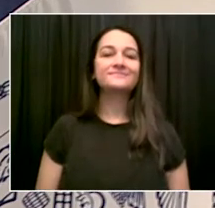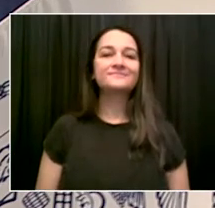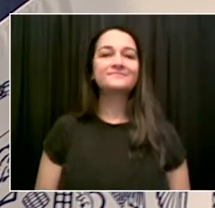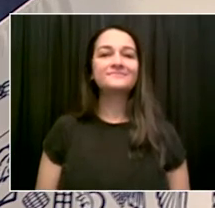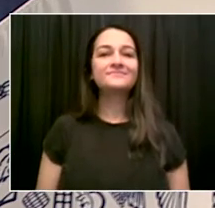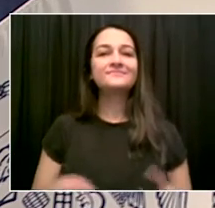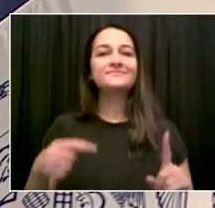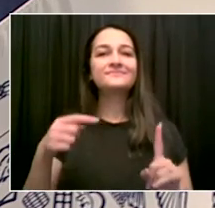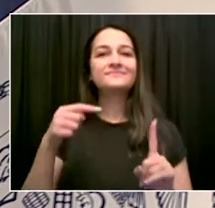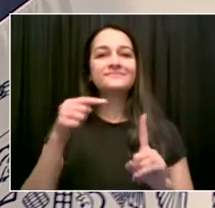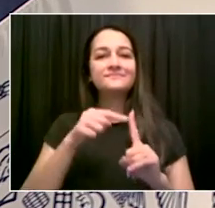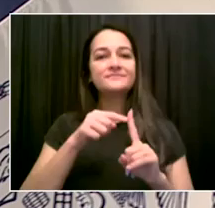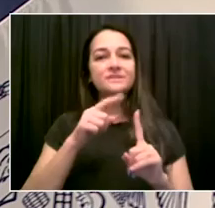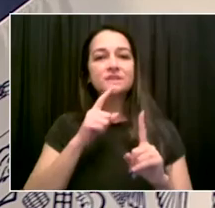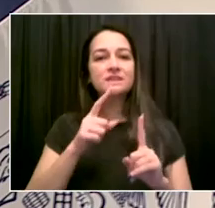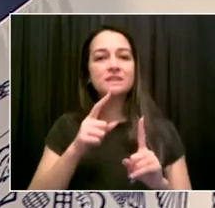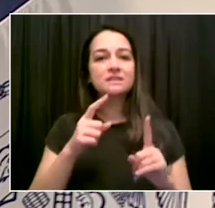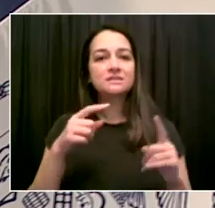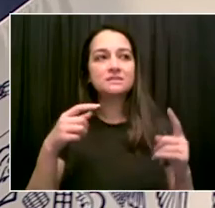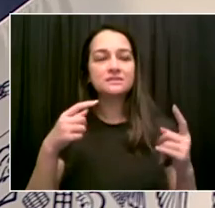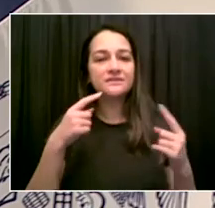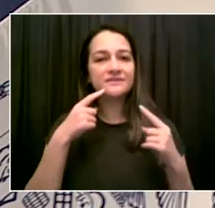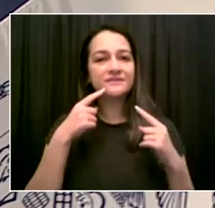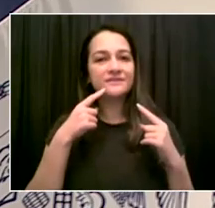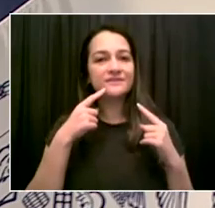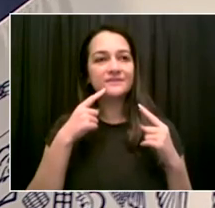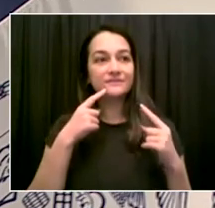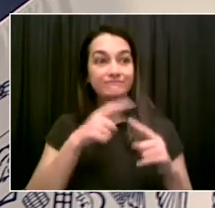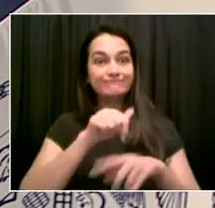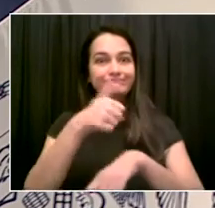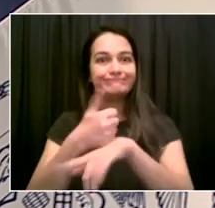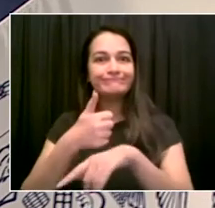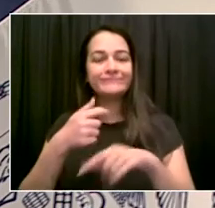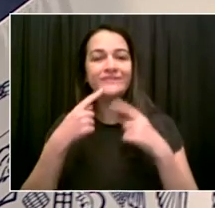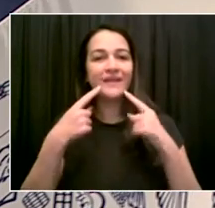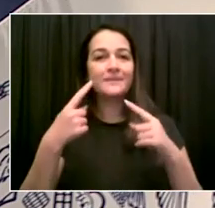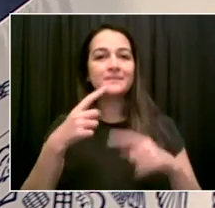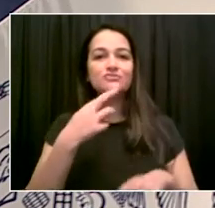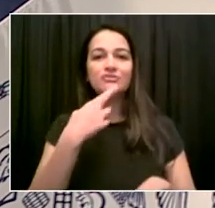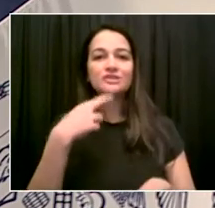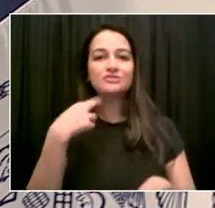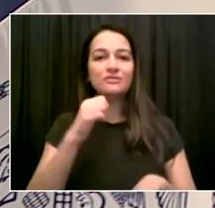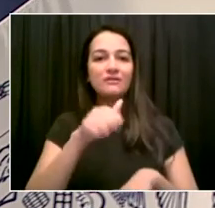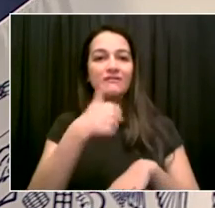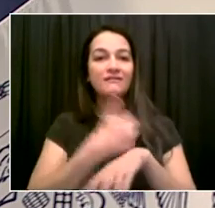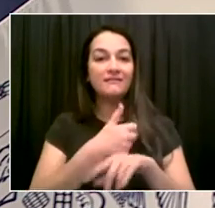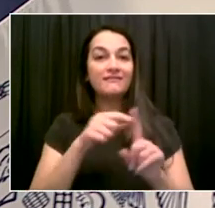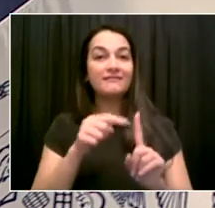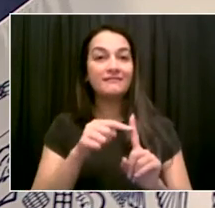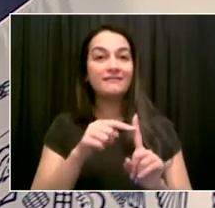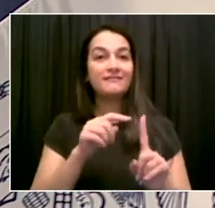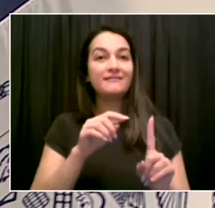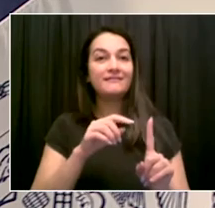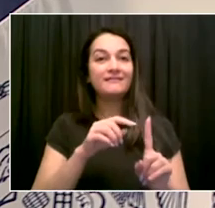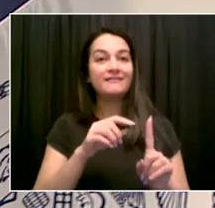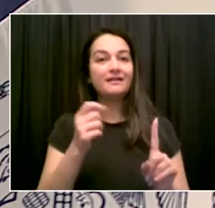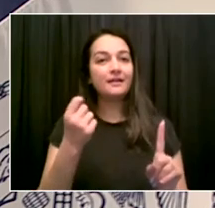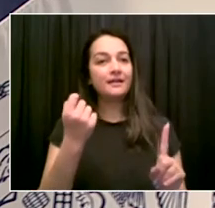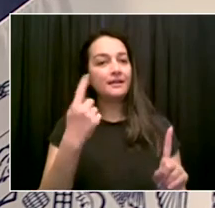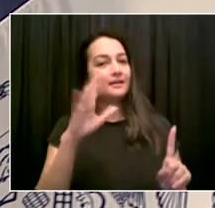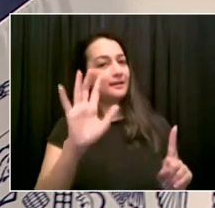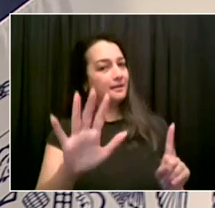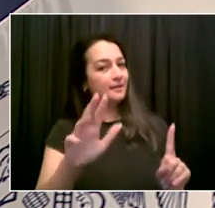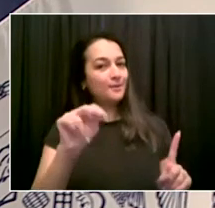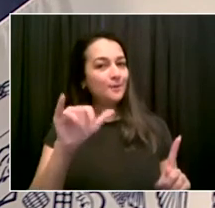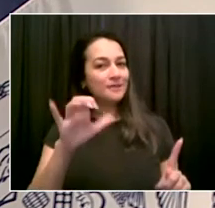saying a lot. And we are arguably the greatest restaurant city in the world. I would argue with anyone on that any time.